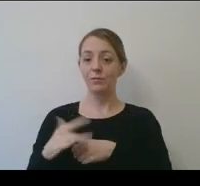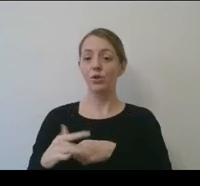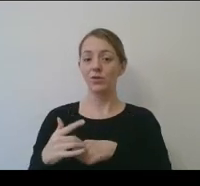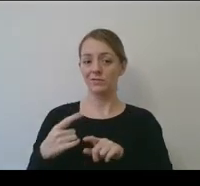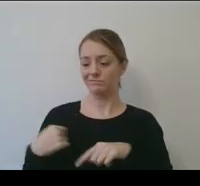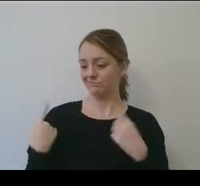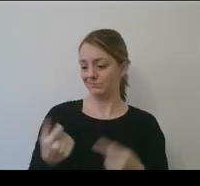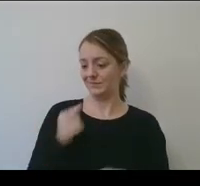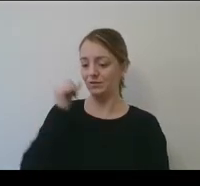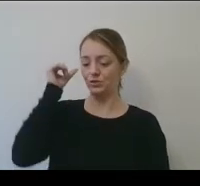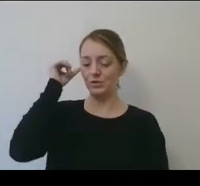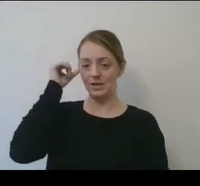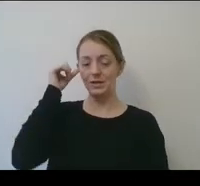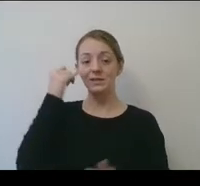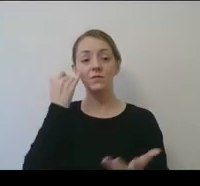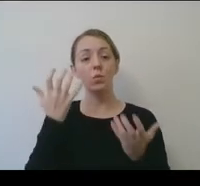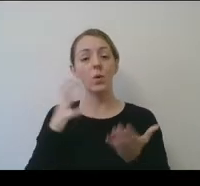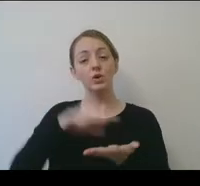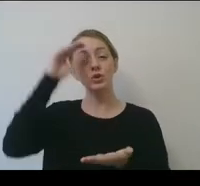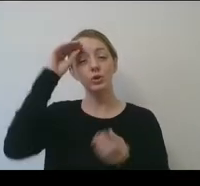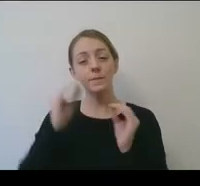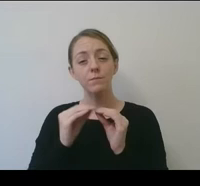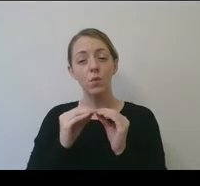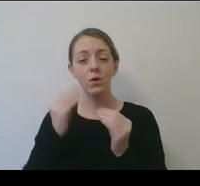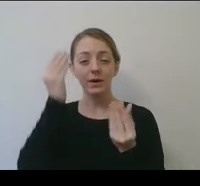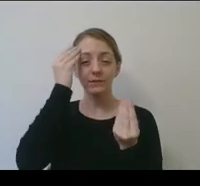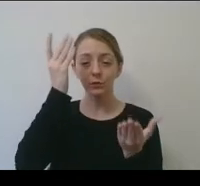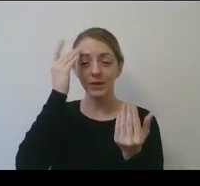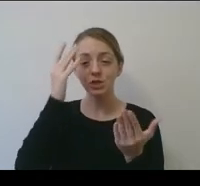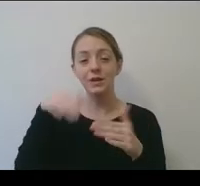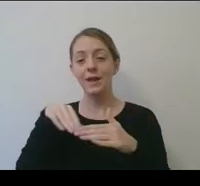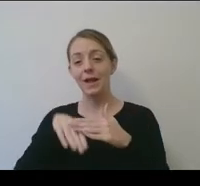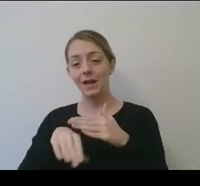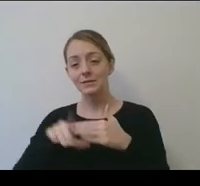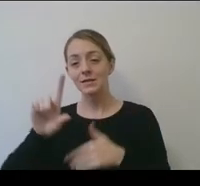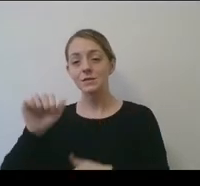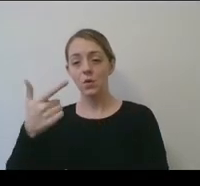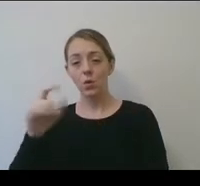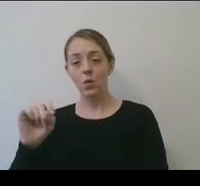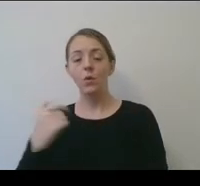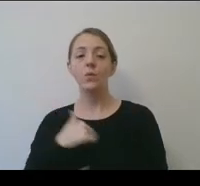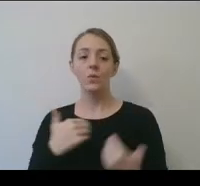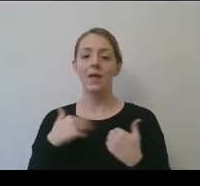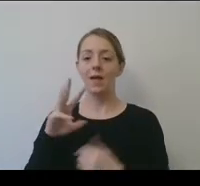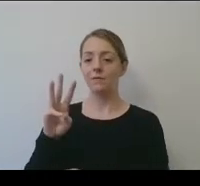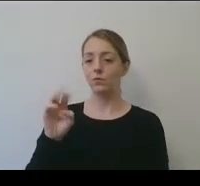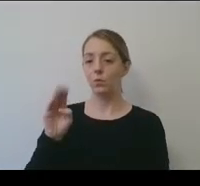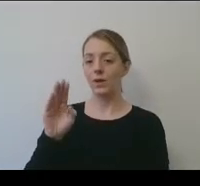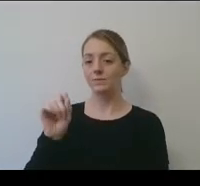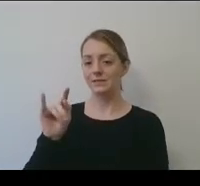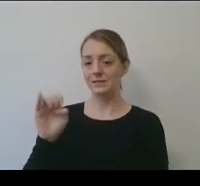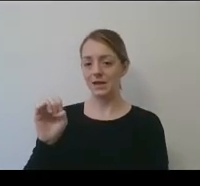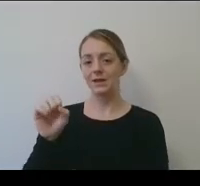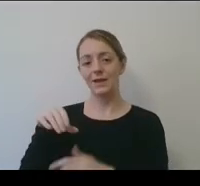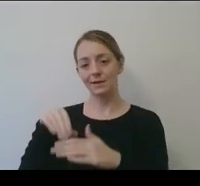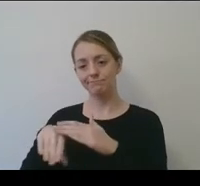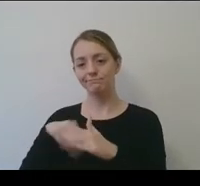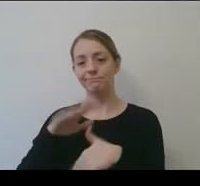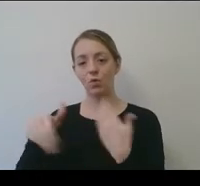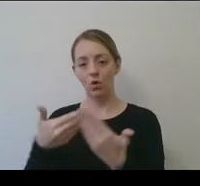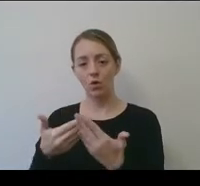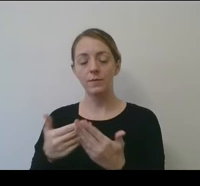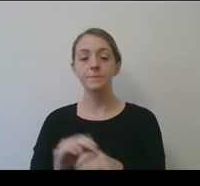information about Title IX at 50, get access to the logos. We have a web page where you can find all of that. Our kickoff of the